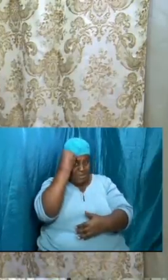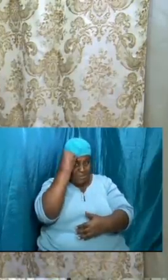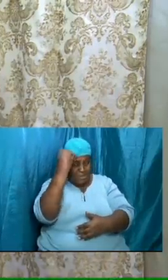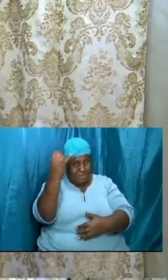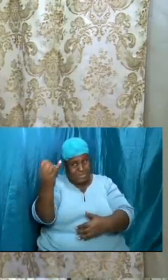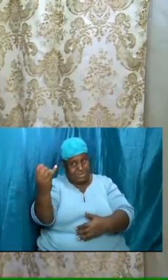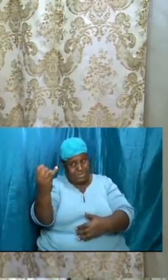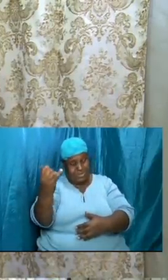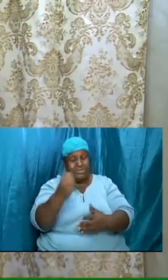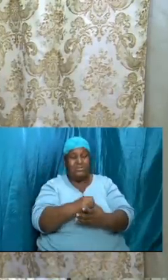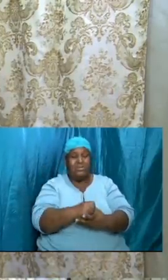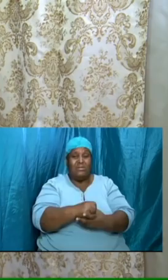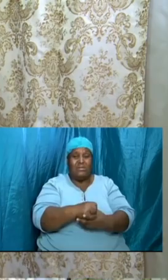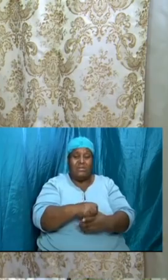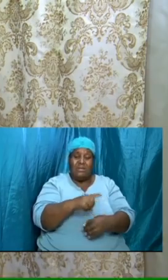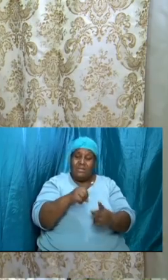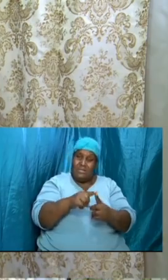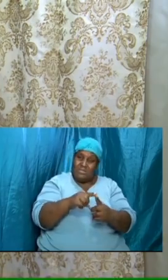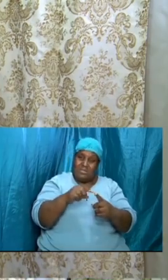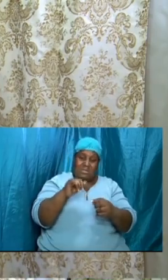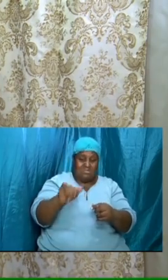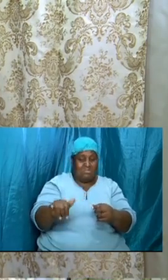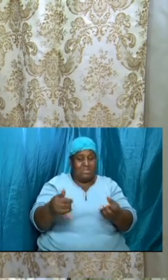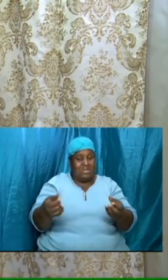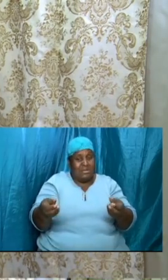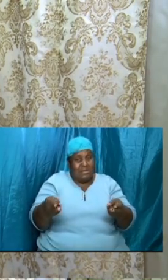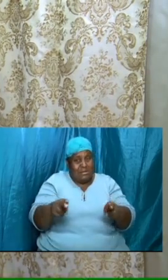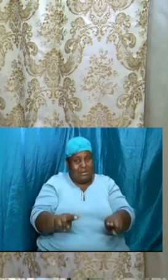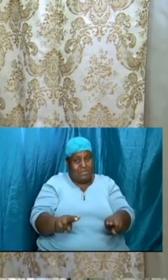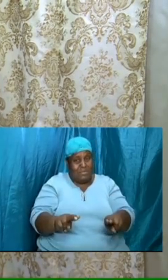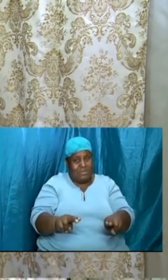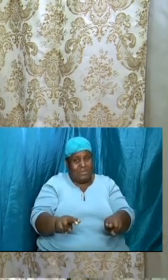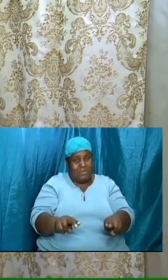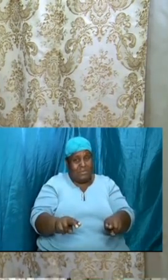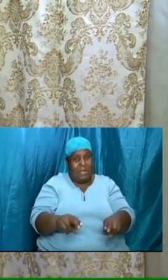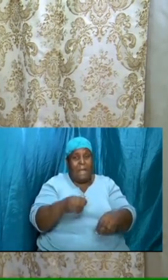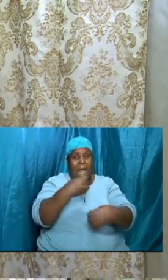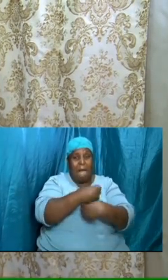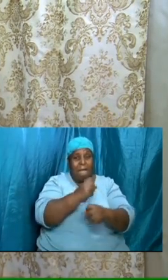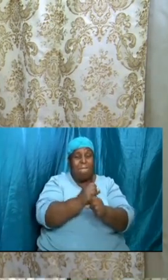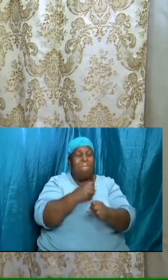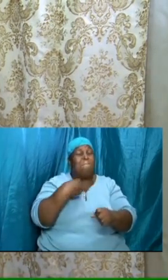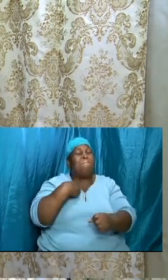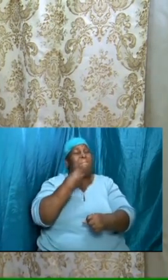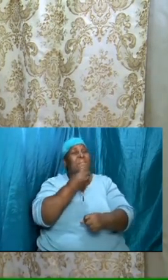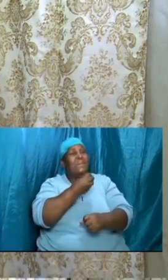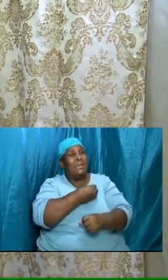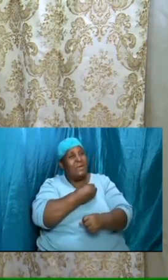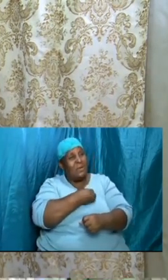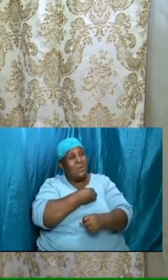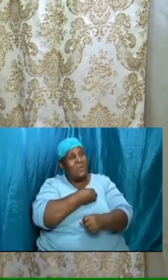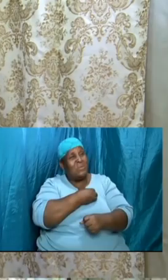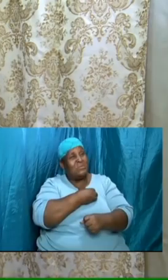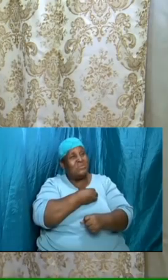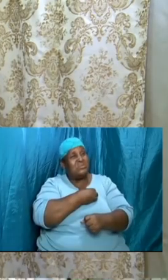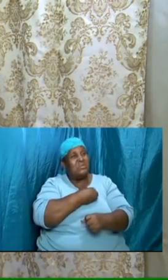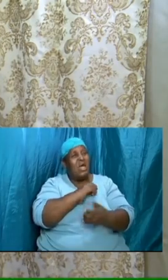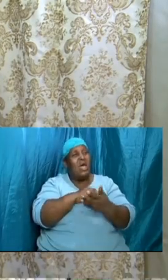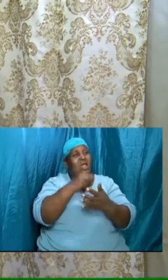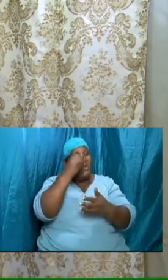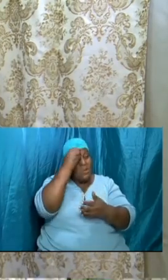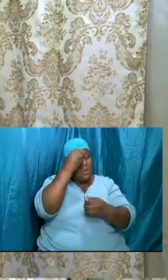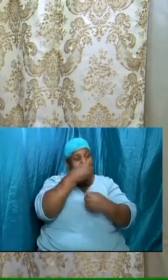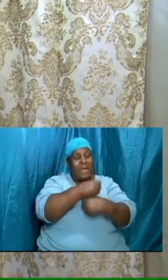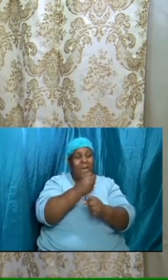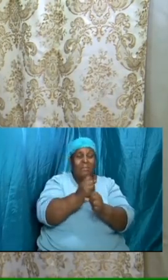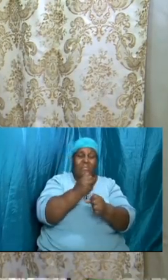and when that happens it propels us for a closer deeper walk with god that's